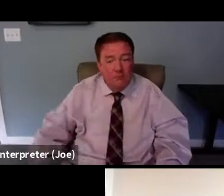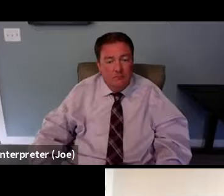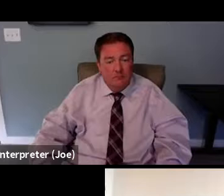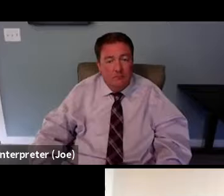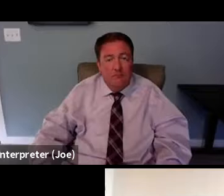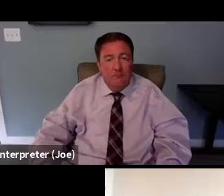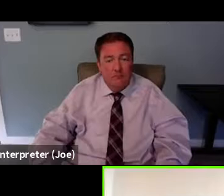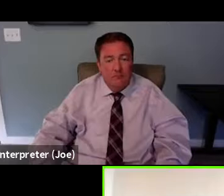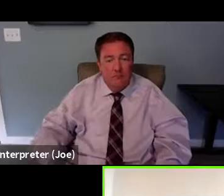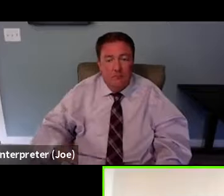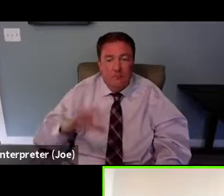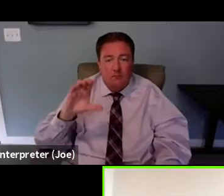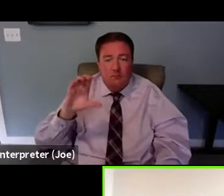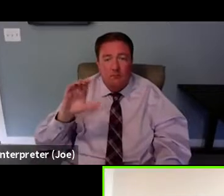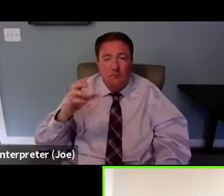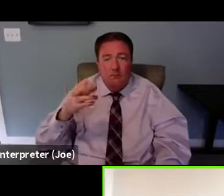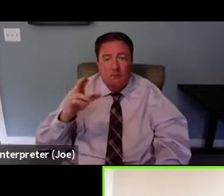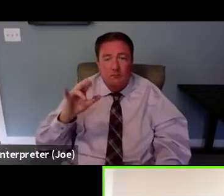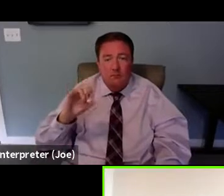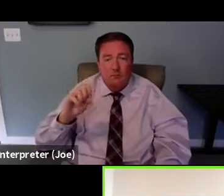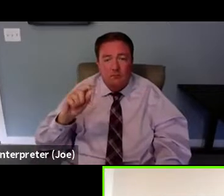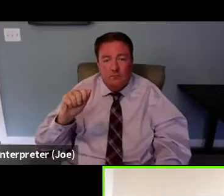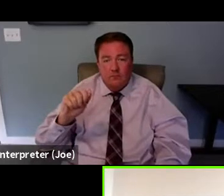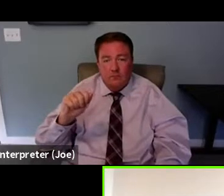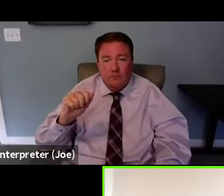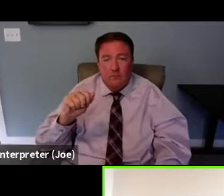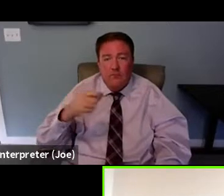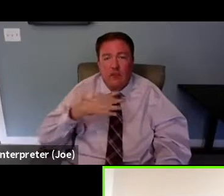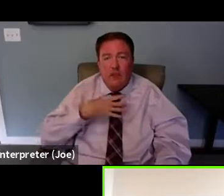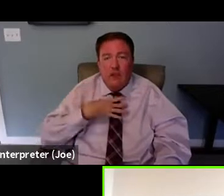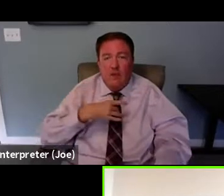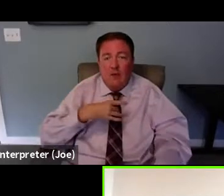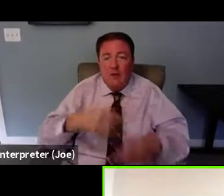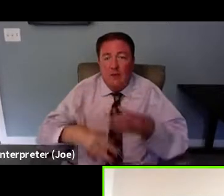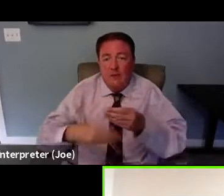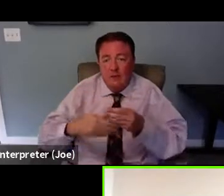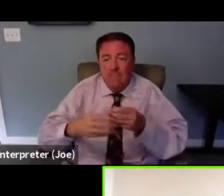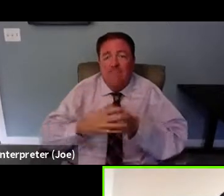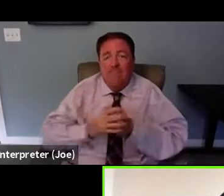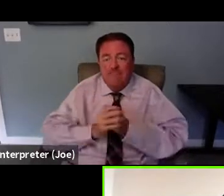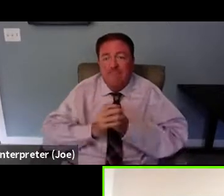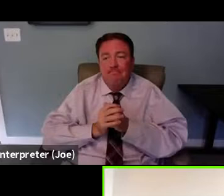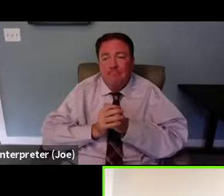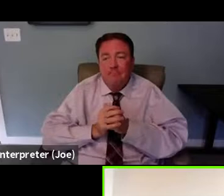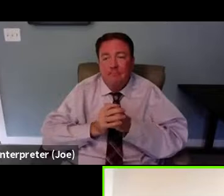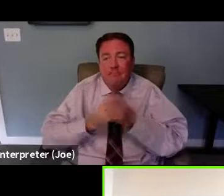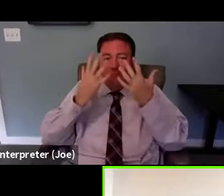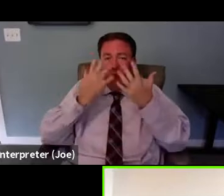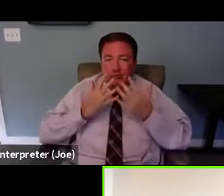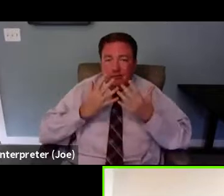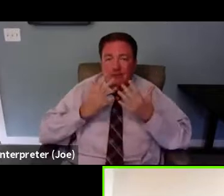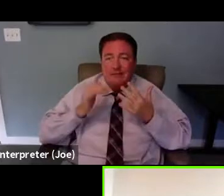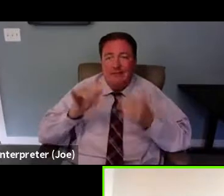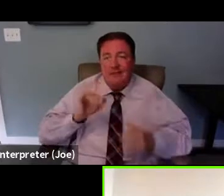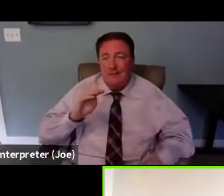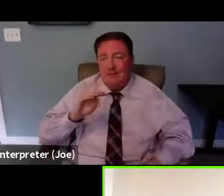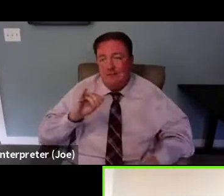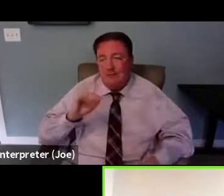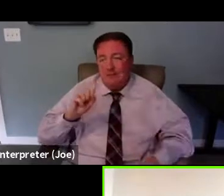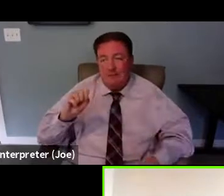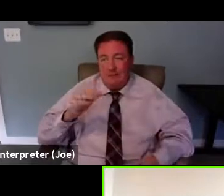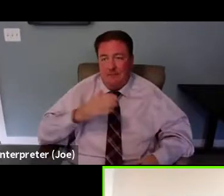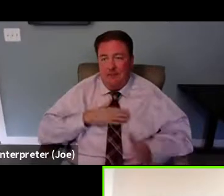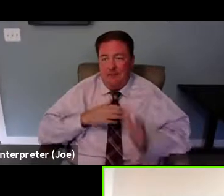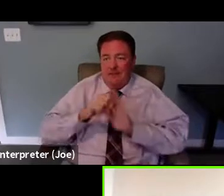Yeah, I'll go ahead and chime in. Unfortunately, like Mississippi, North Carolina is